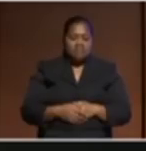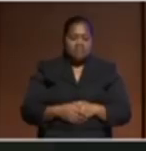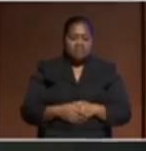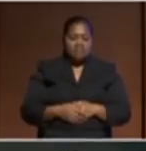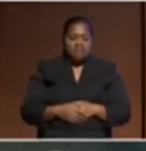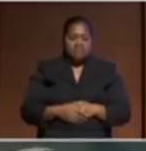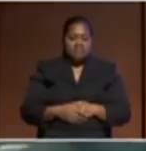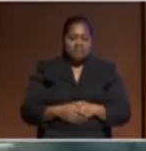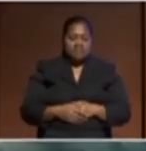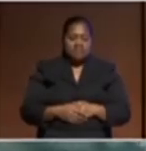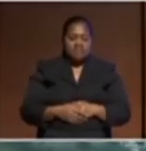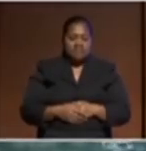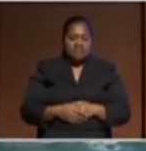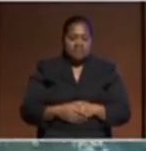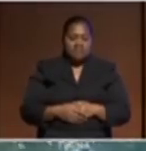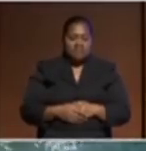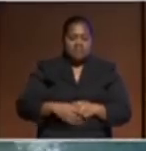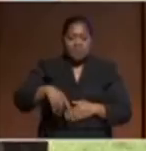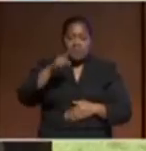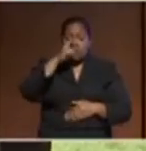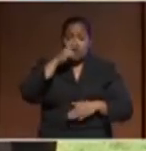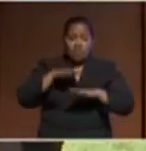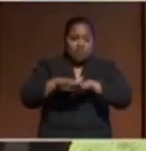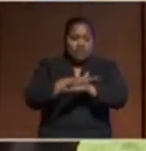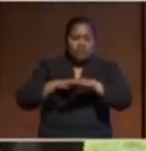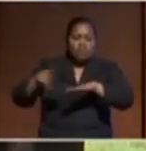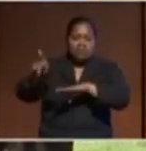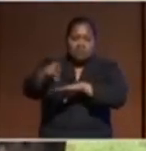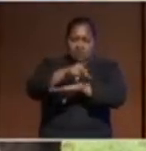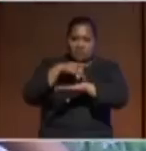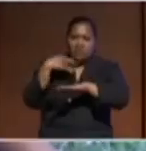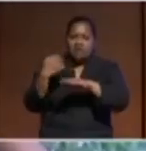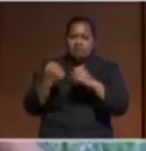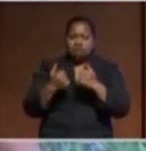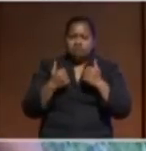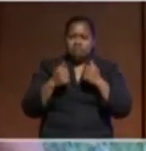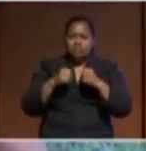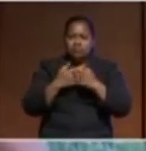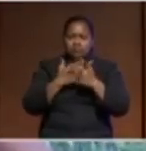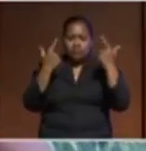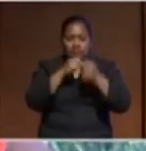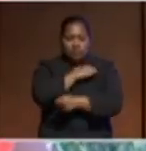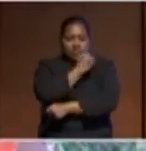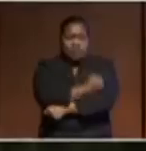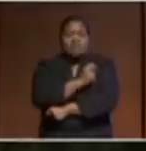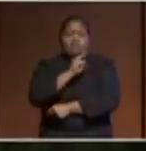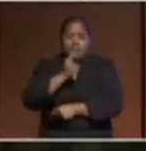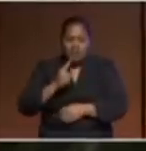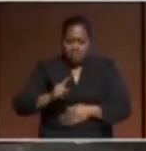as people of the blue pacific we have great strengths but we continue to face serious challenges